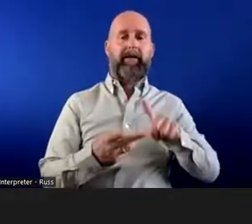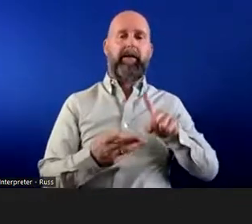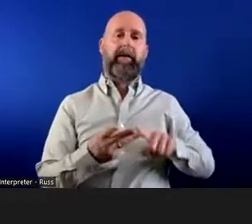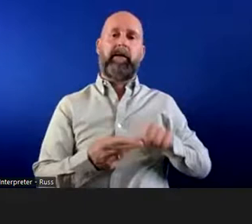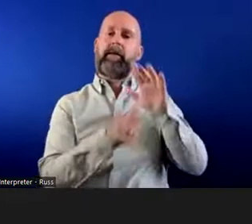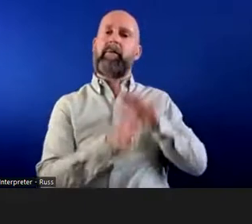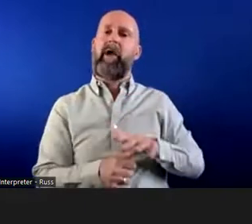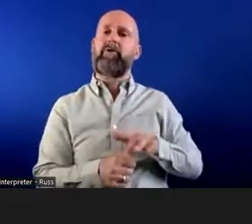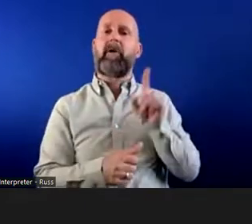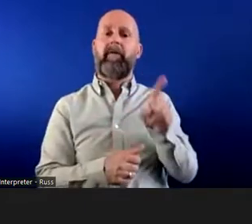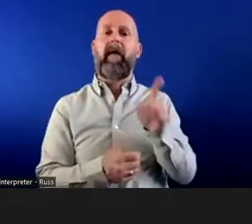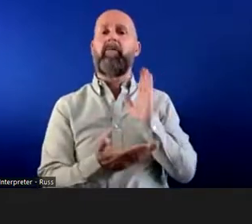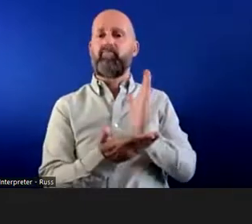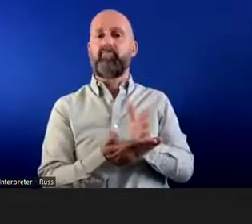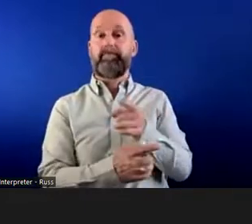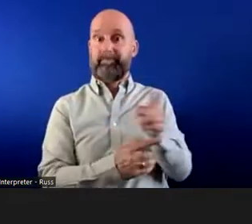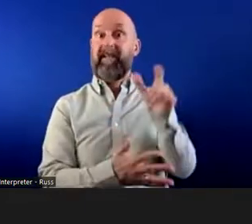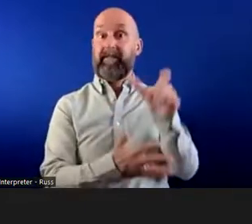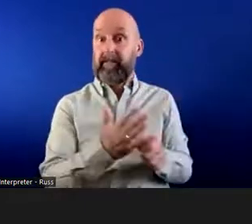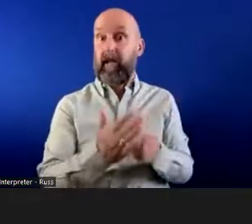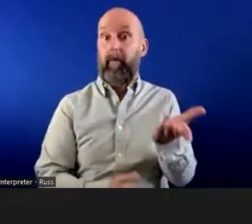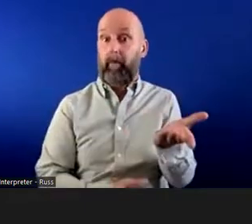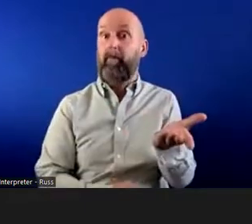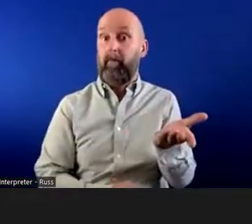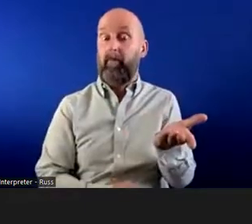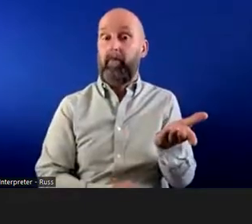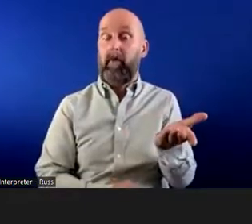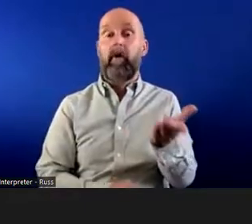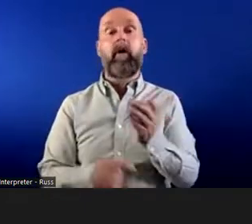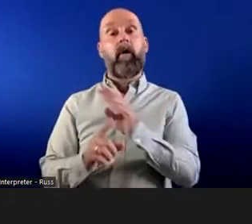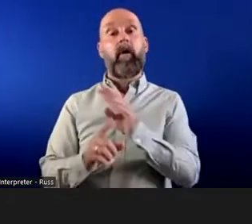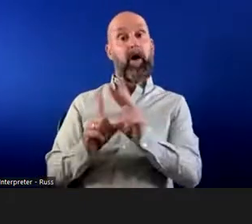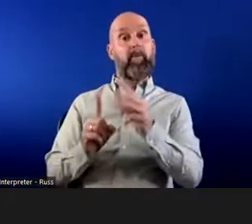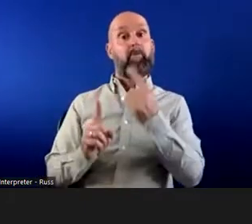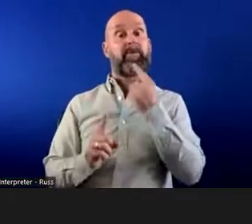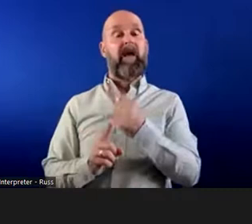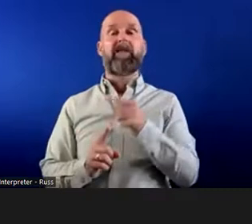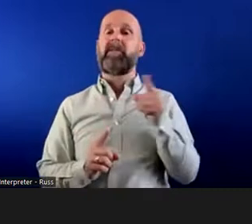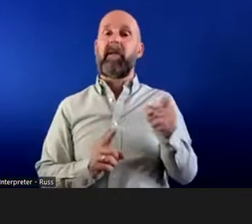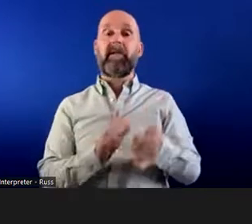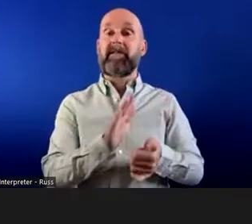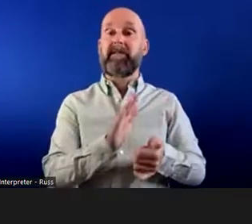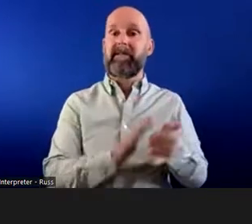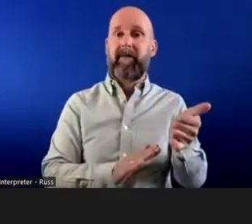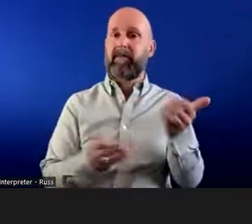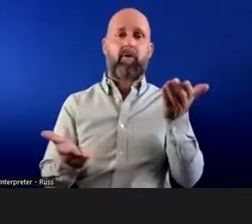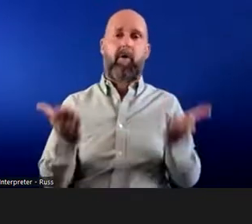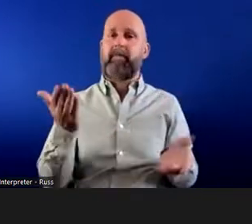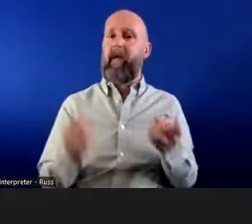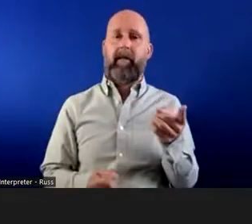to be disabilities for her in her particular case. And the tribunal found that she was unfairly dismissed and she was